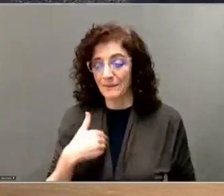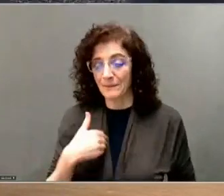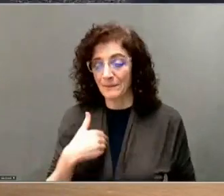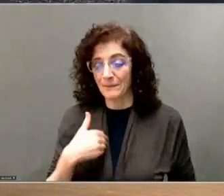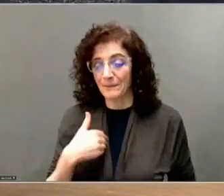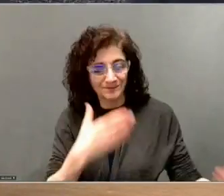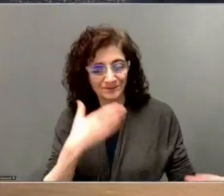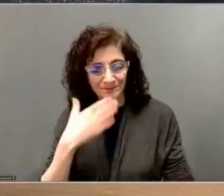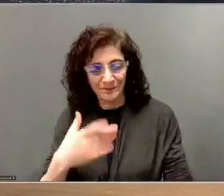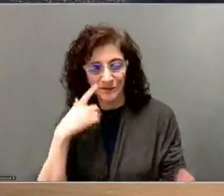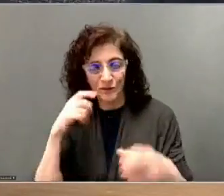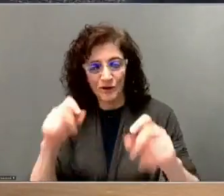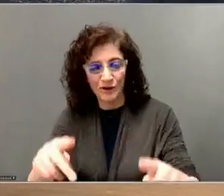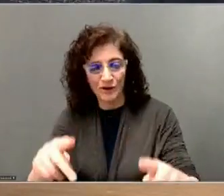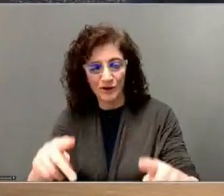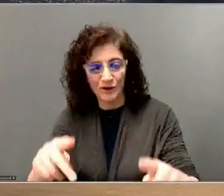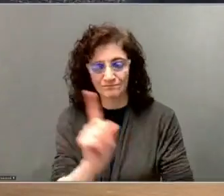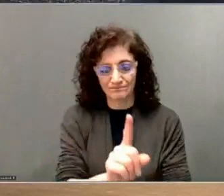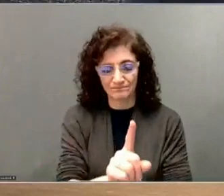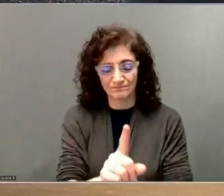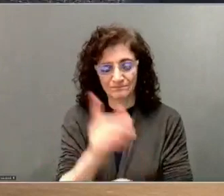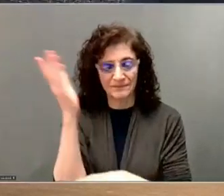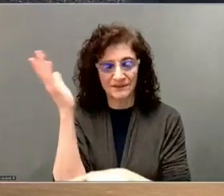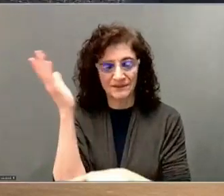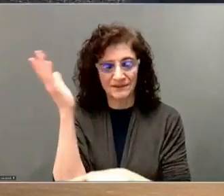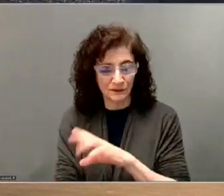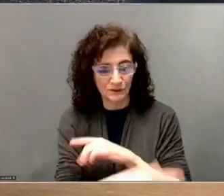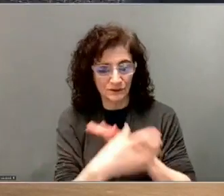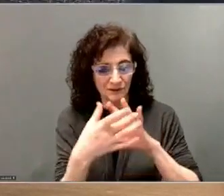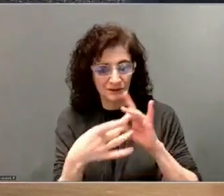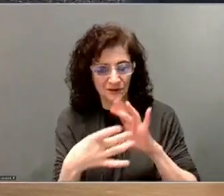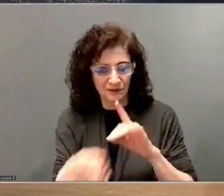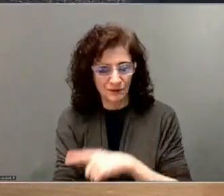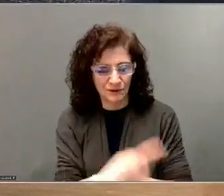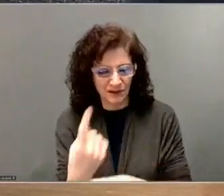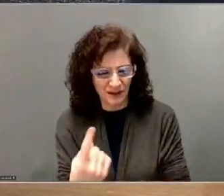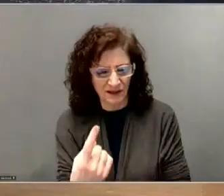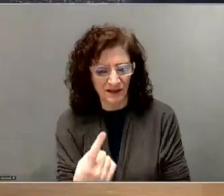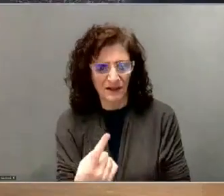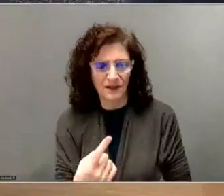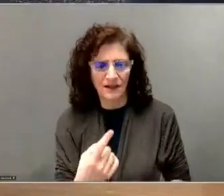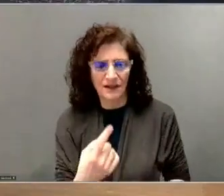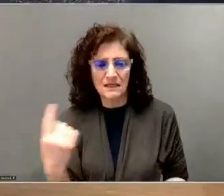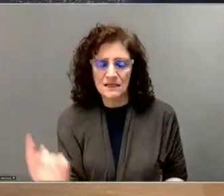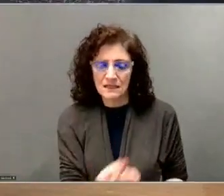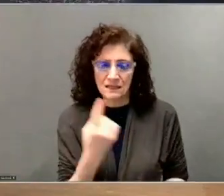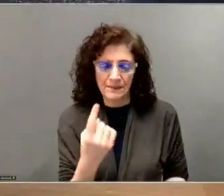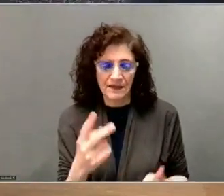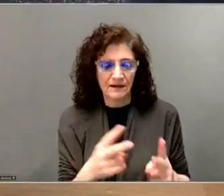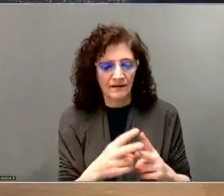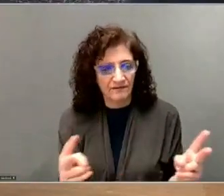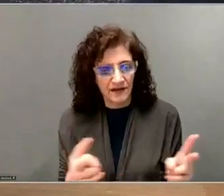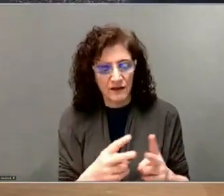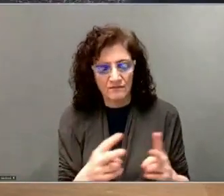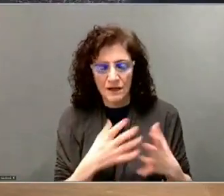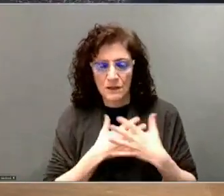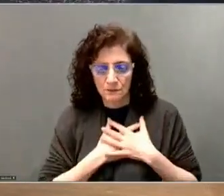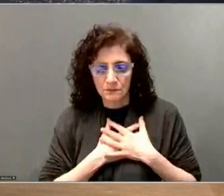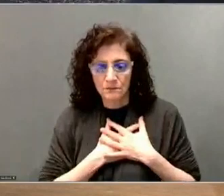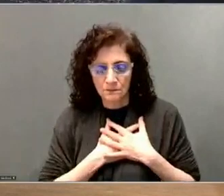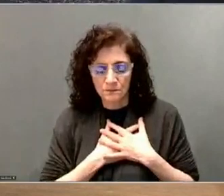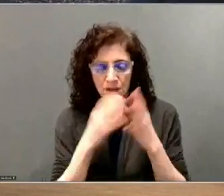thank you for the opportunity to be able to speak today. This is something that is very near to my heart.